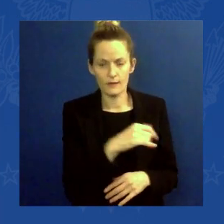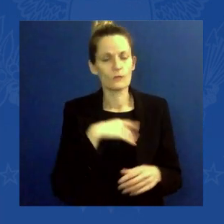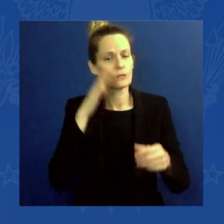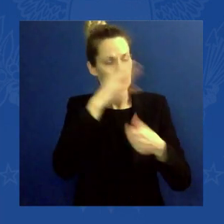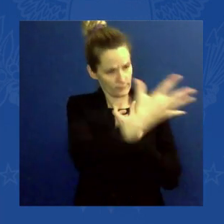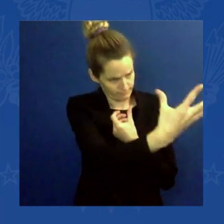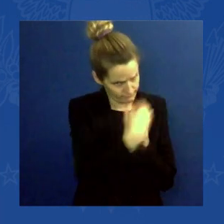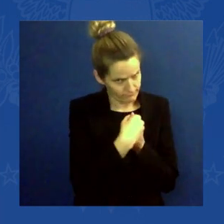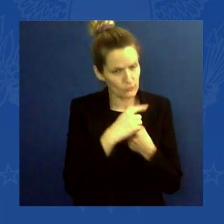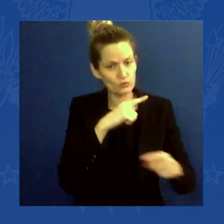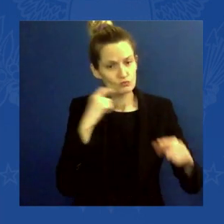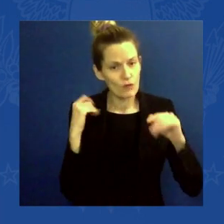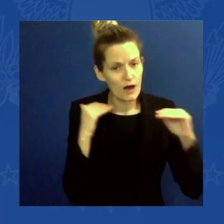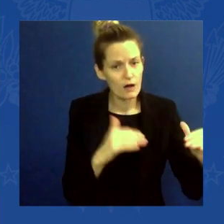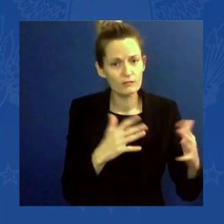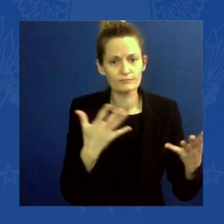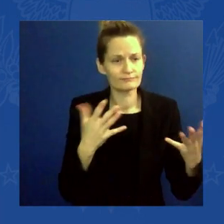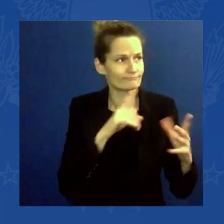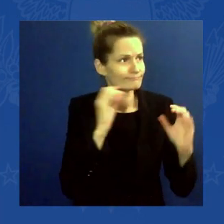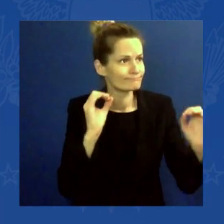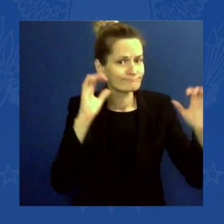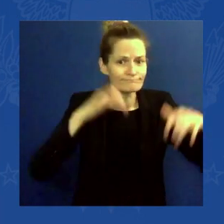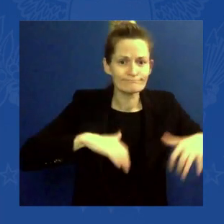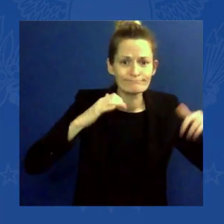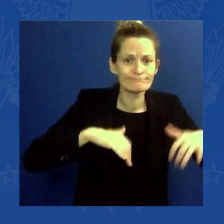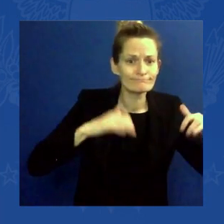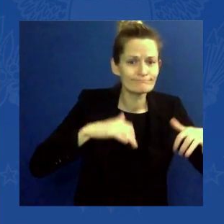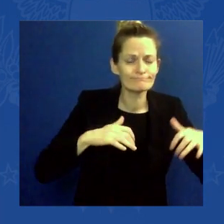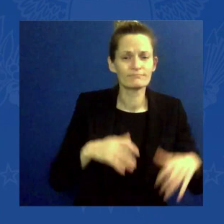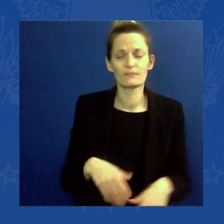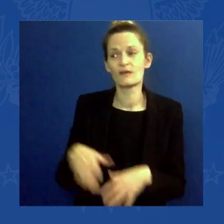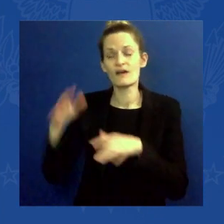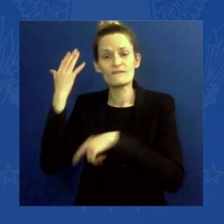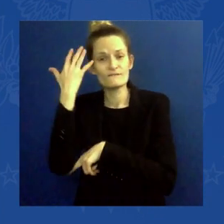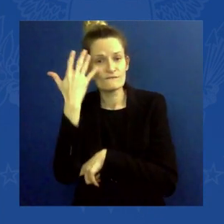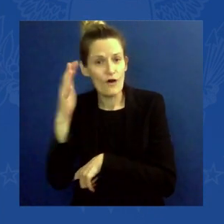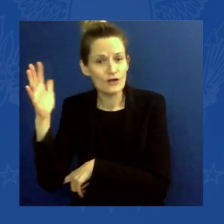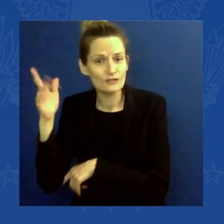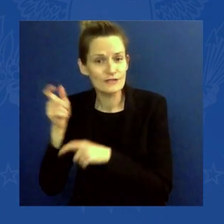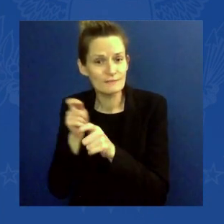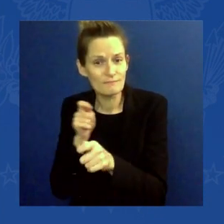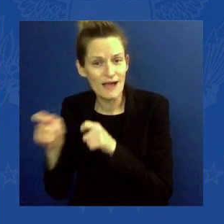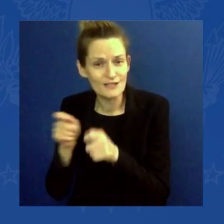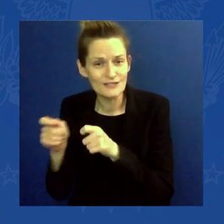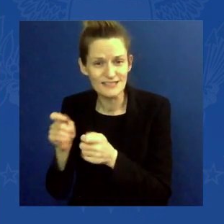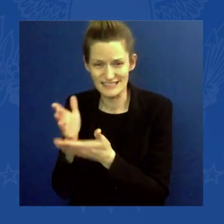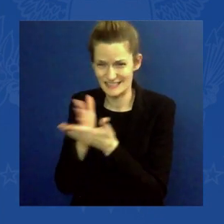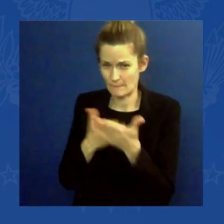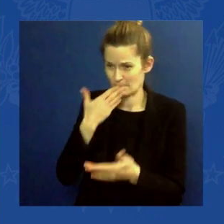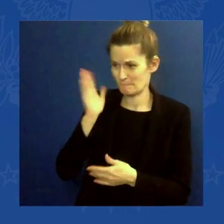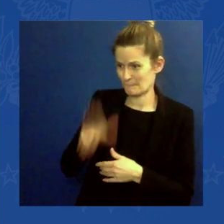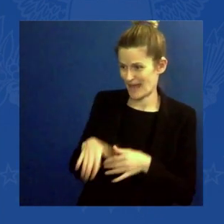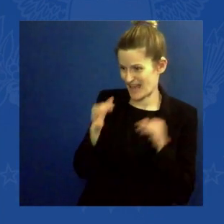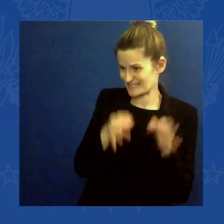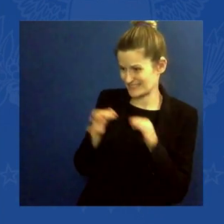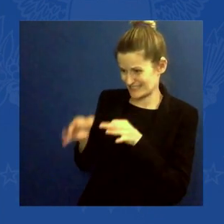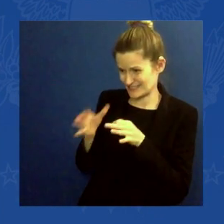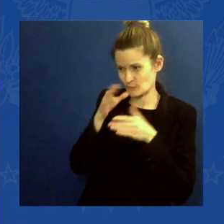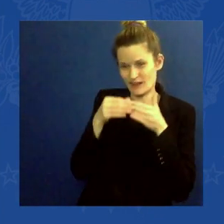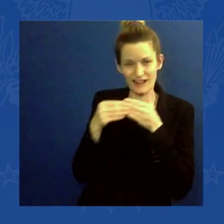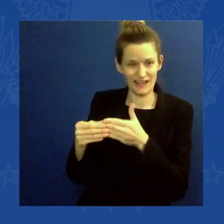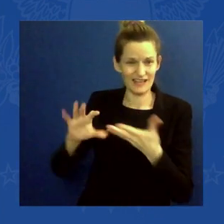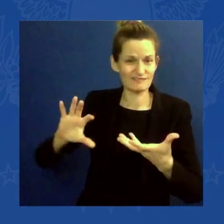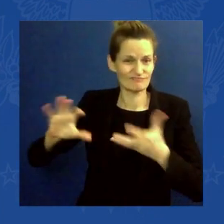have created hazardous conditions across the western forest. But we can't ignore the reality that these